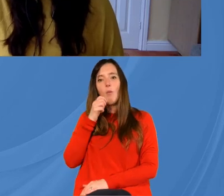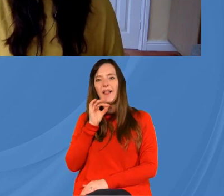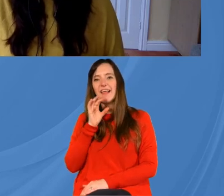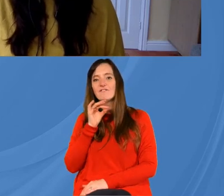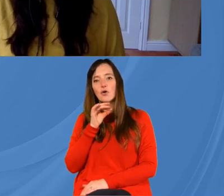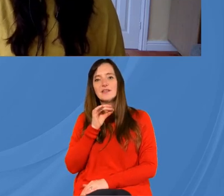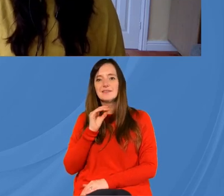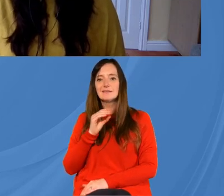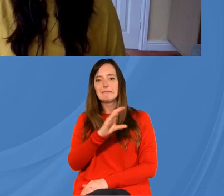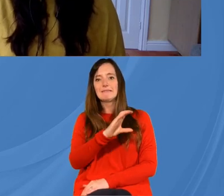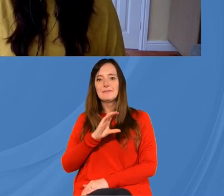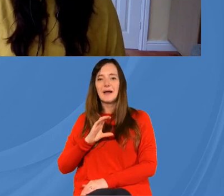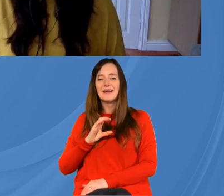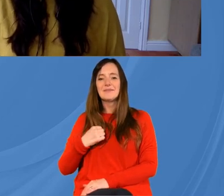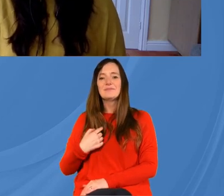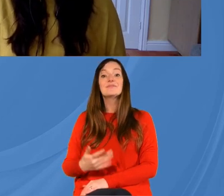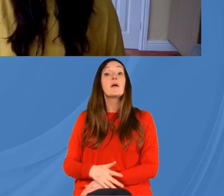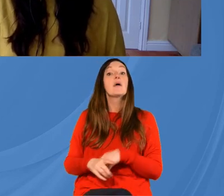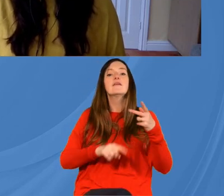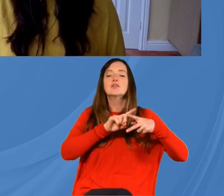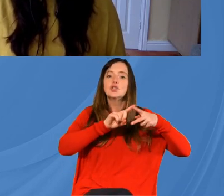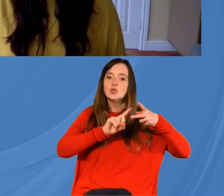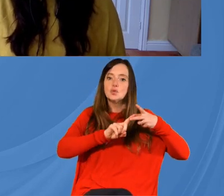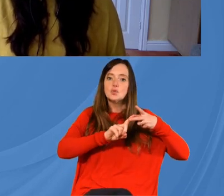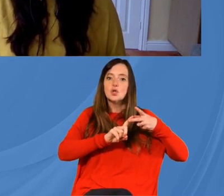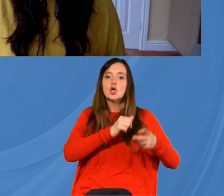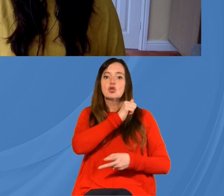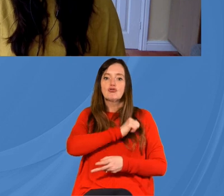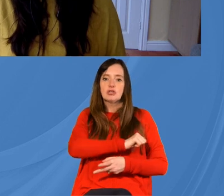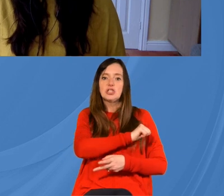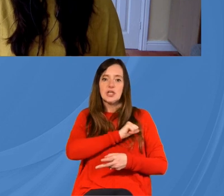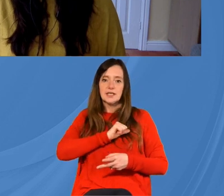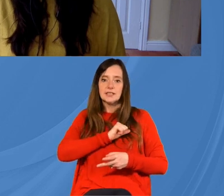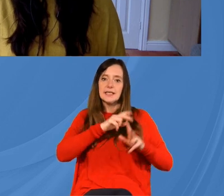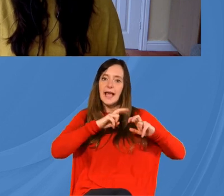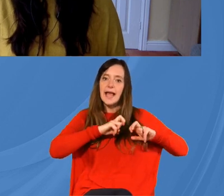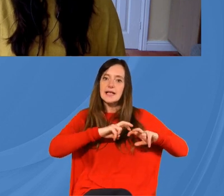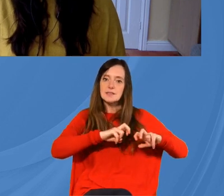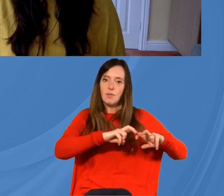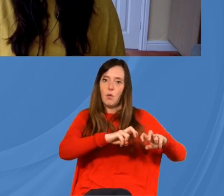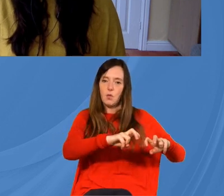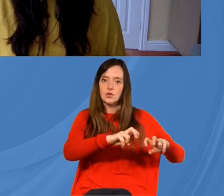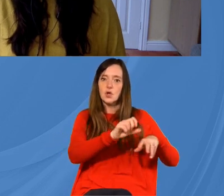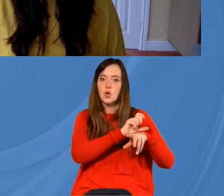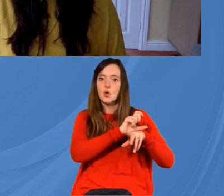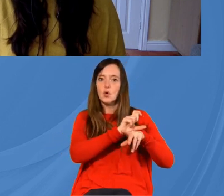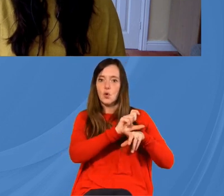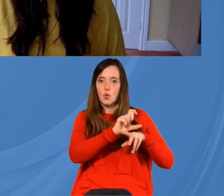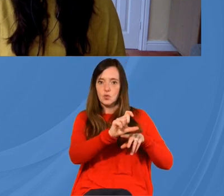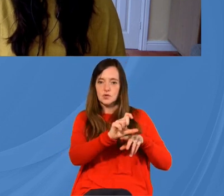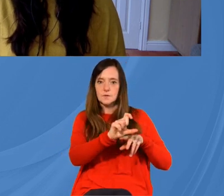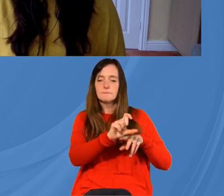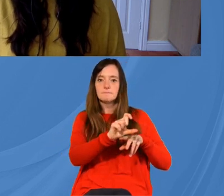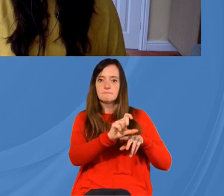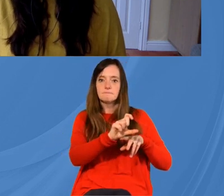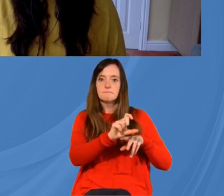come back again um two great things i'd recommend um christianity explored uh randy newman who uh christy just mentioned has done a lot of work